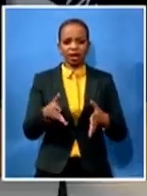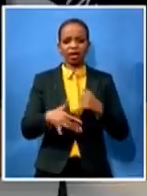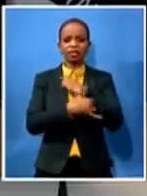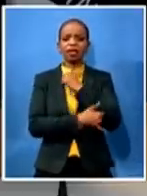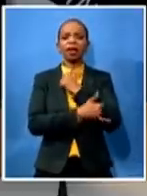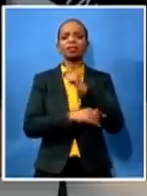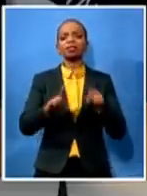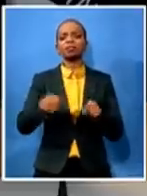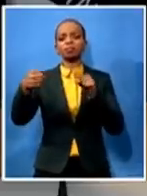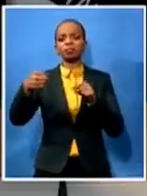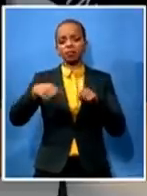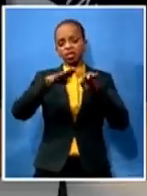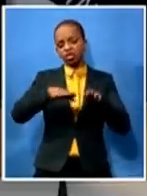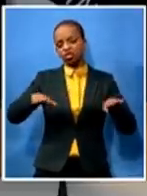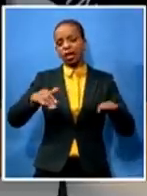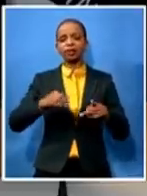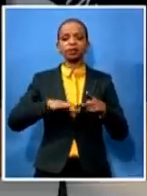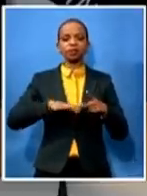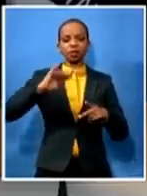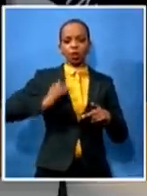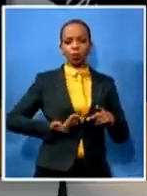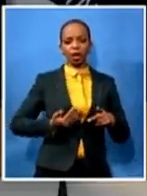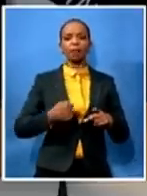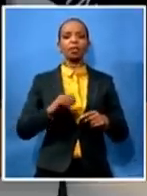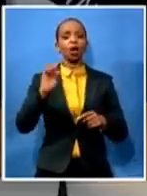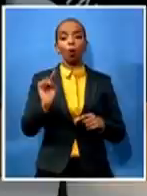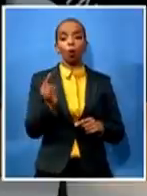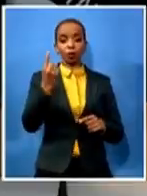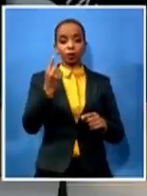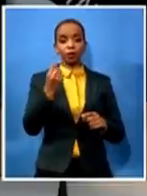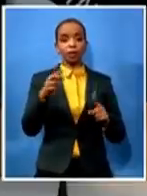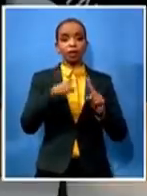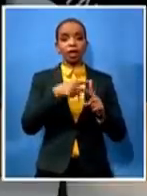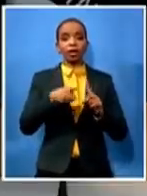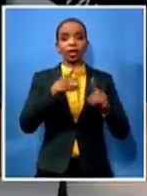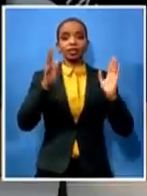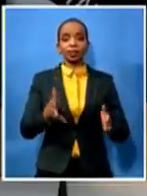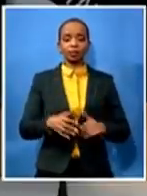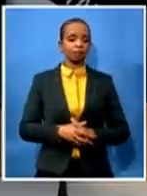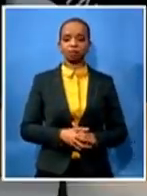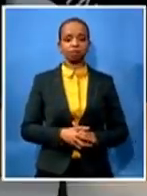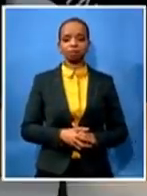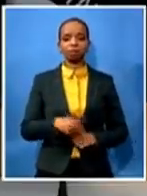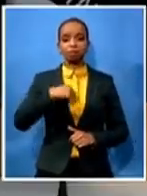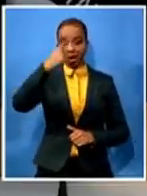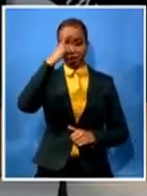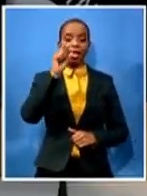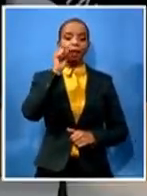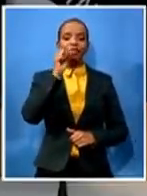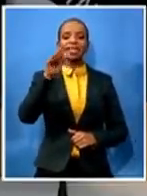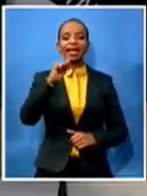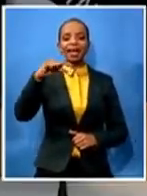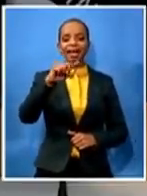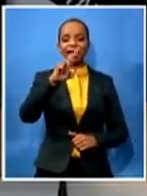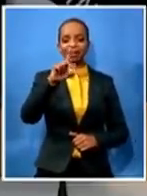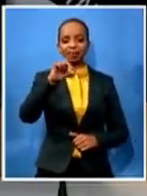abuse but also misogyny i think mr agritzi hates women women chose to pick myself and to do me any for what reason